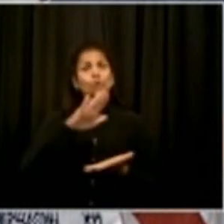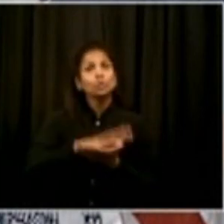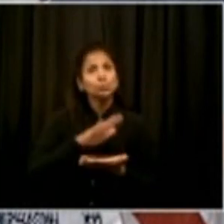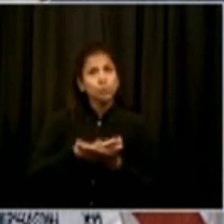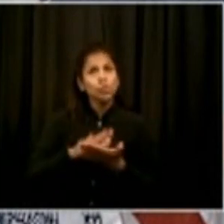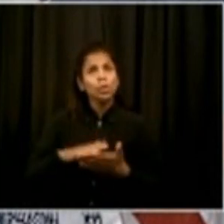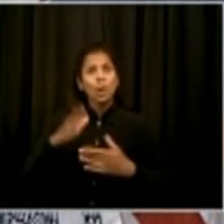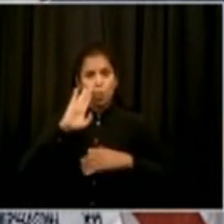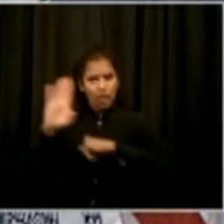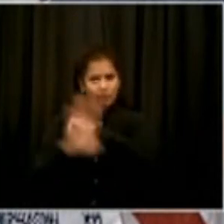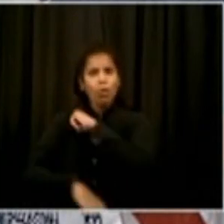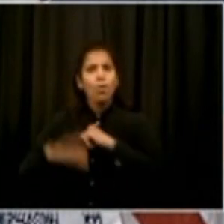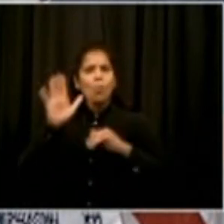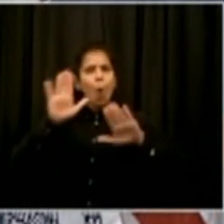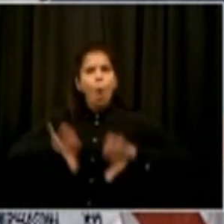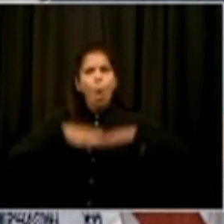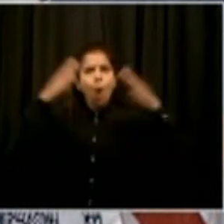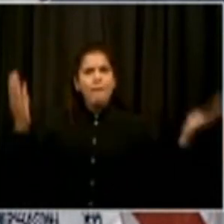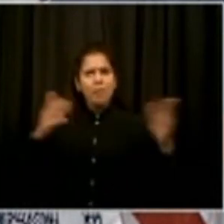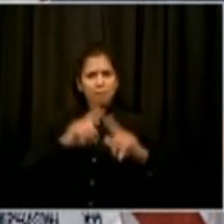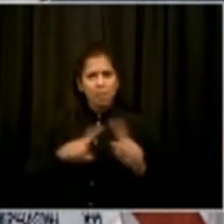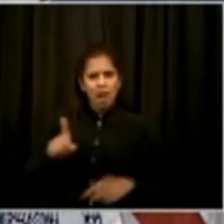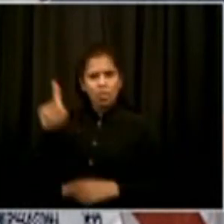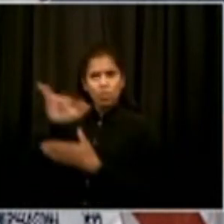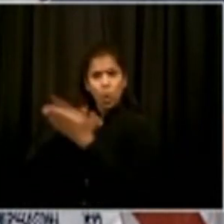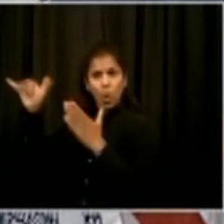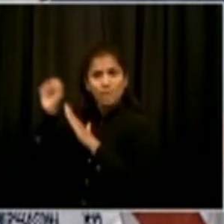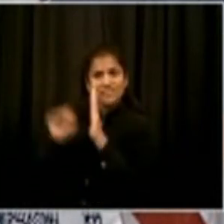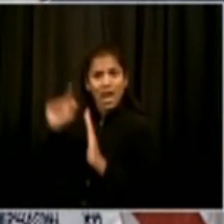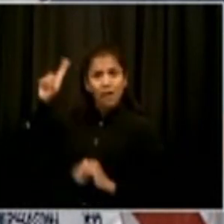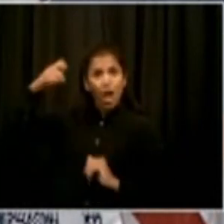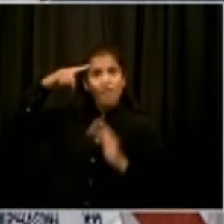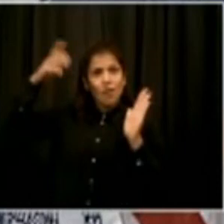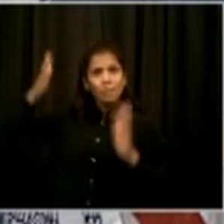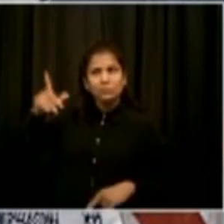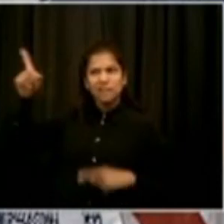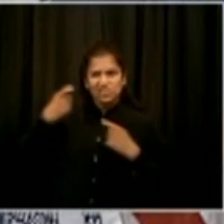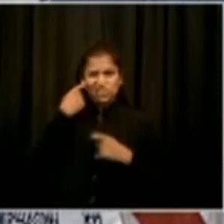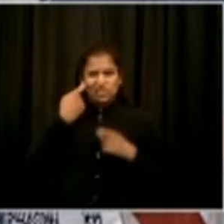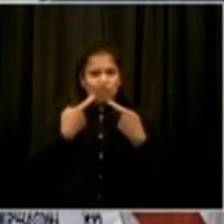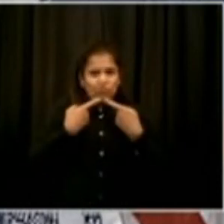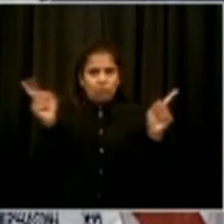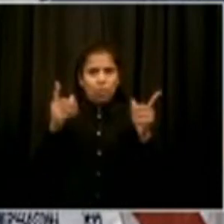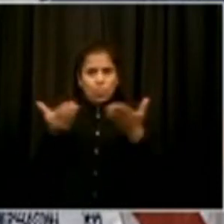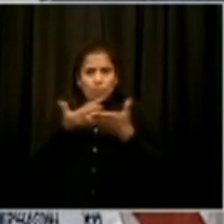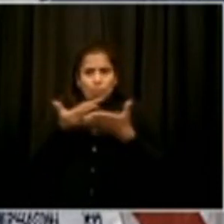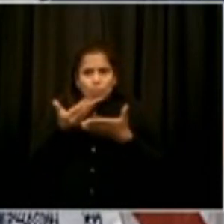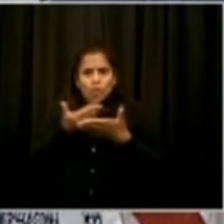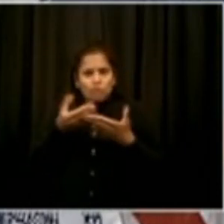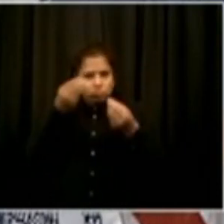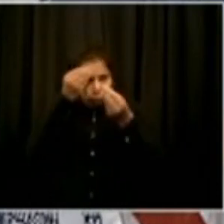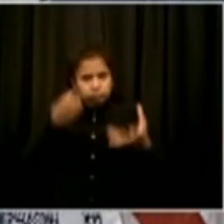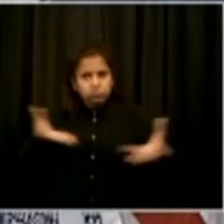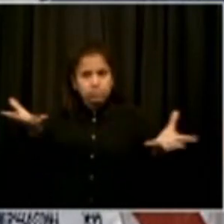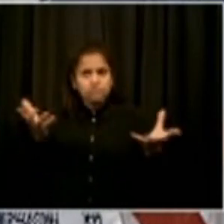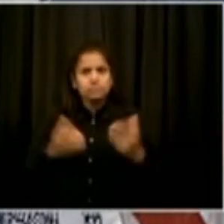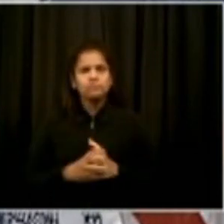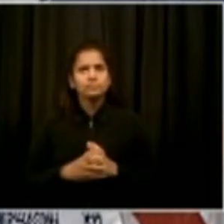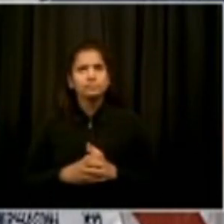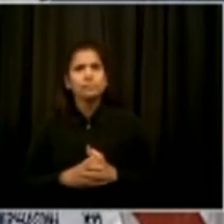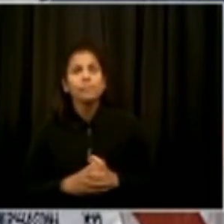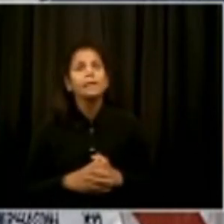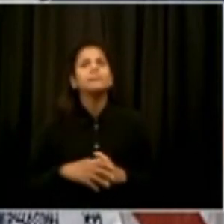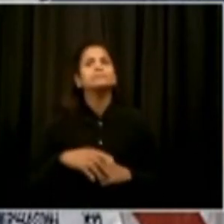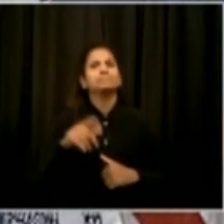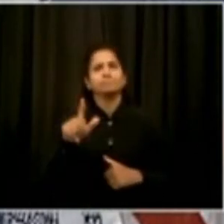guess he gets to pull the plug in September. Is that your understanding of what's going to be happening? Dave, you know, appreciate the question. It's